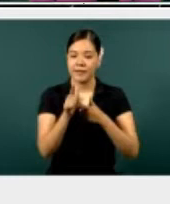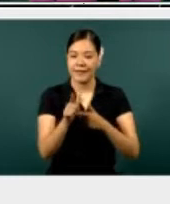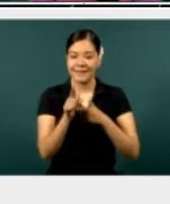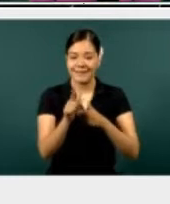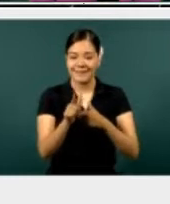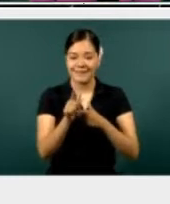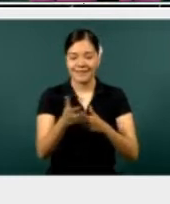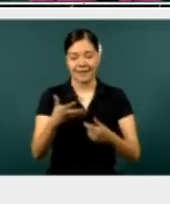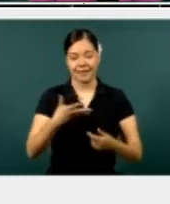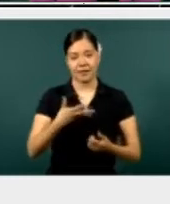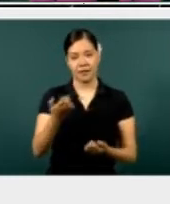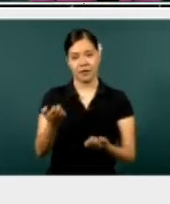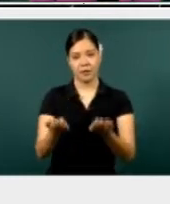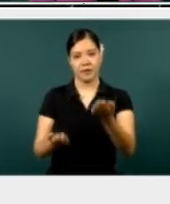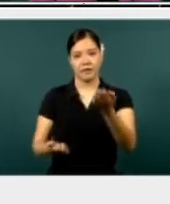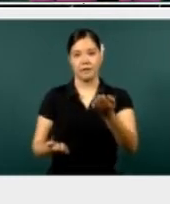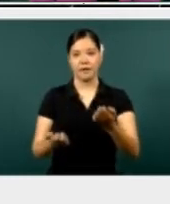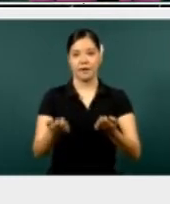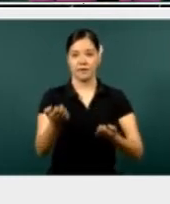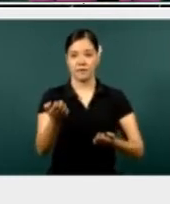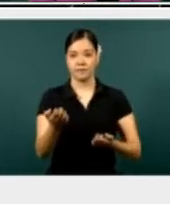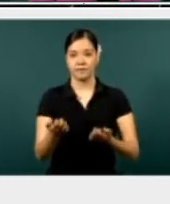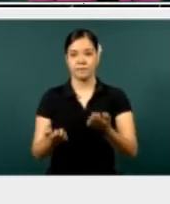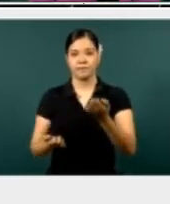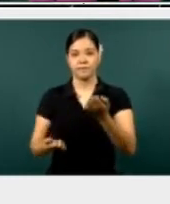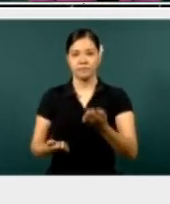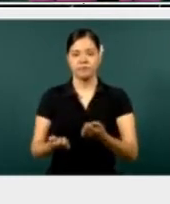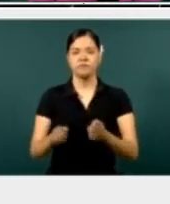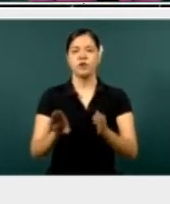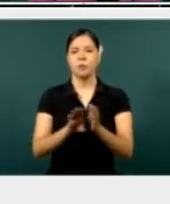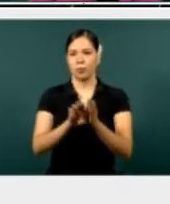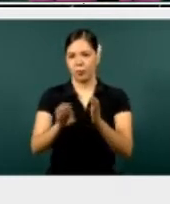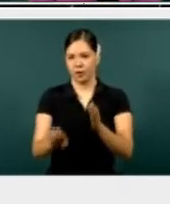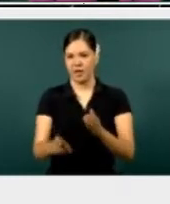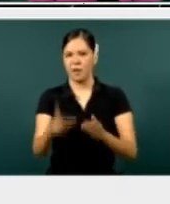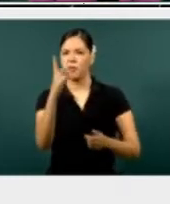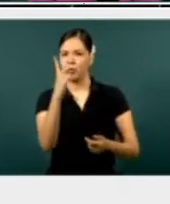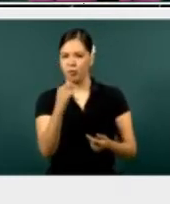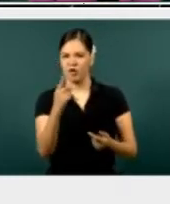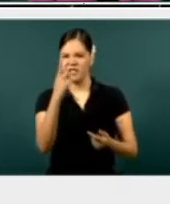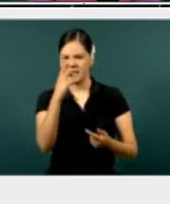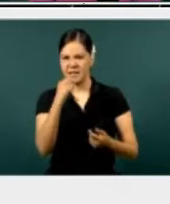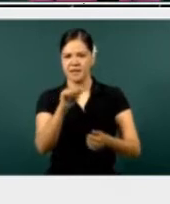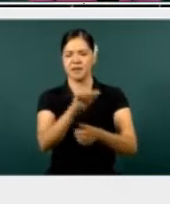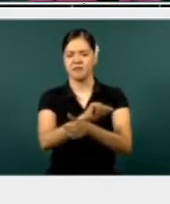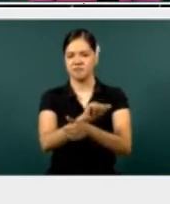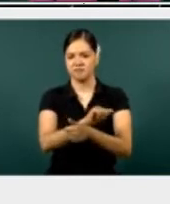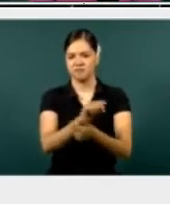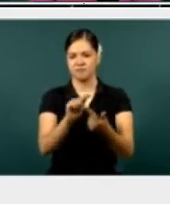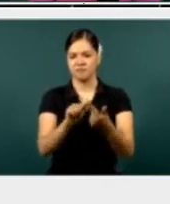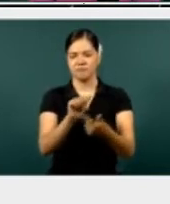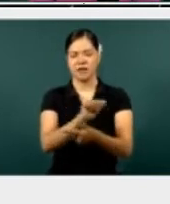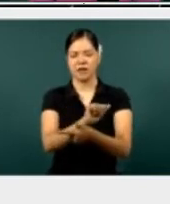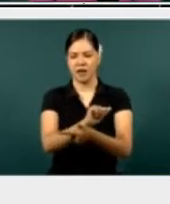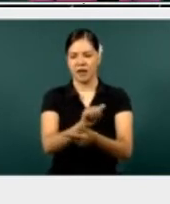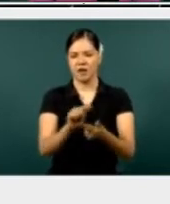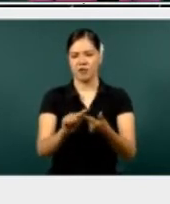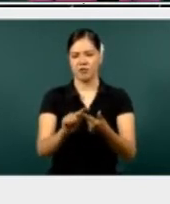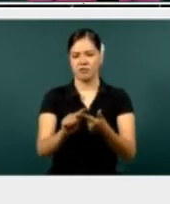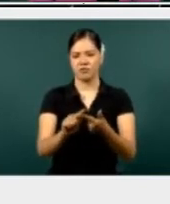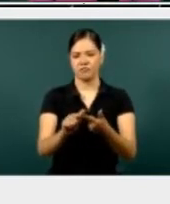are dispersed in different areas with different activities. And they're colored, so you can see what is where.